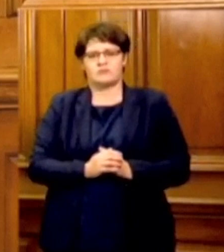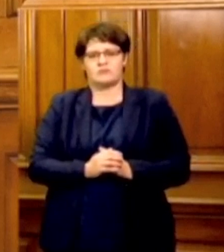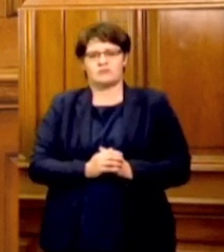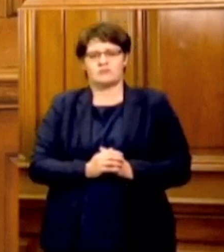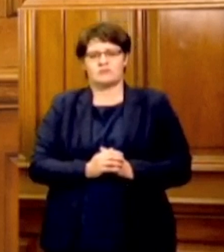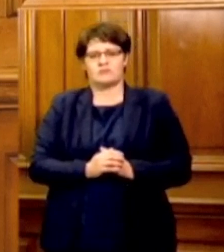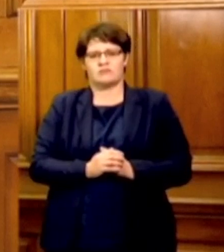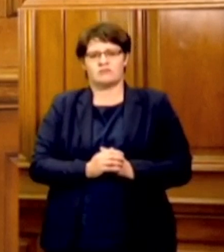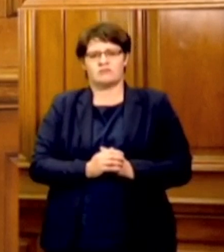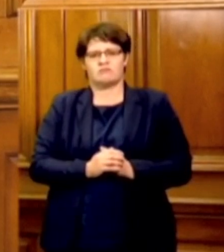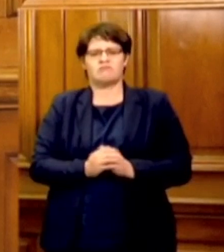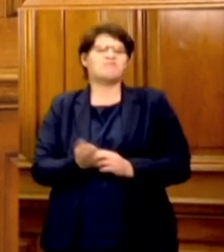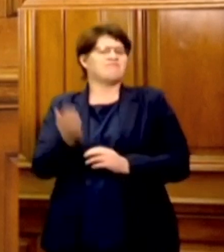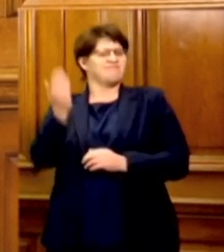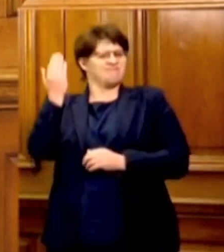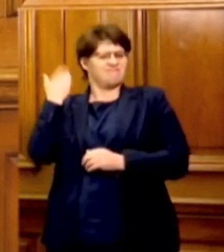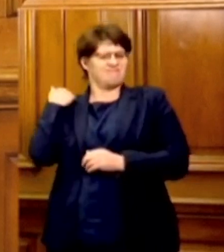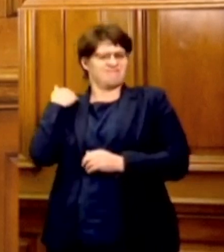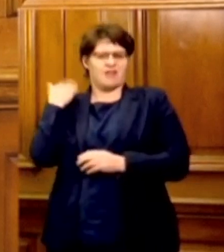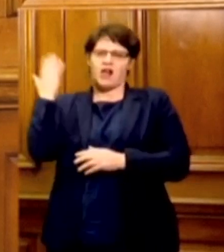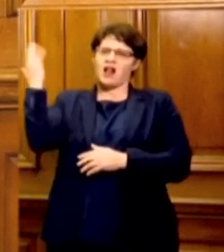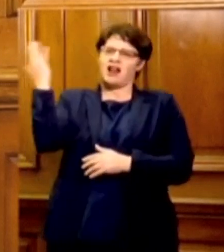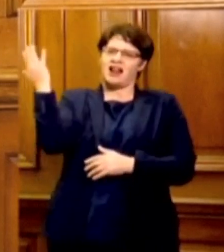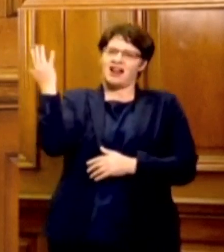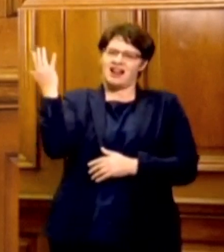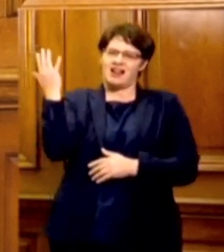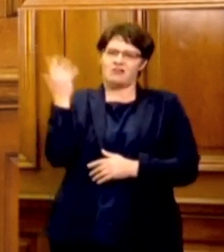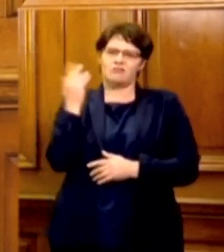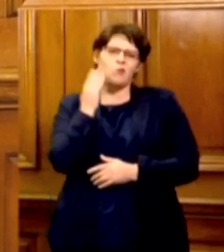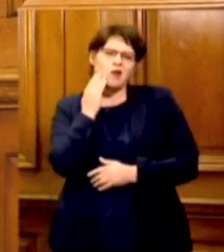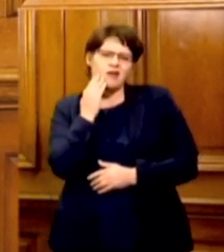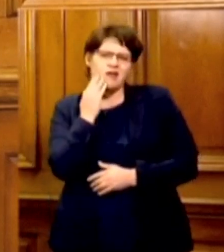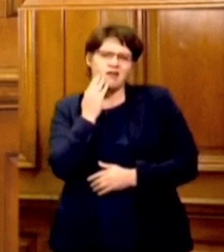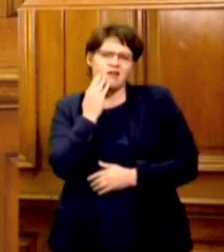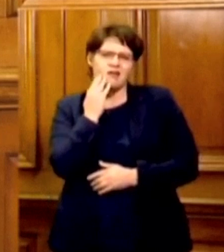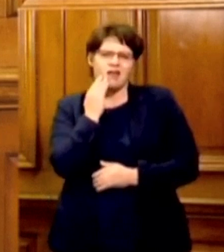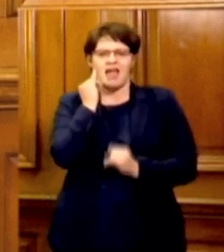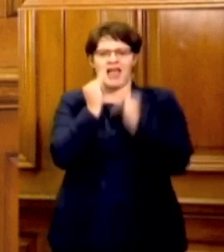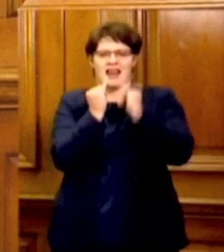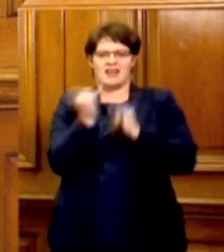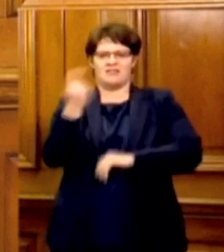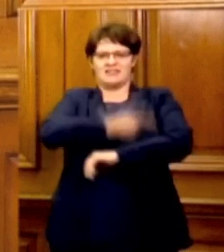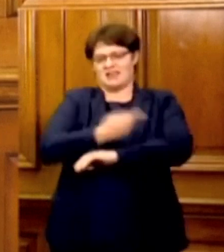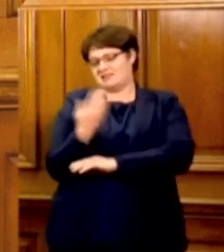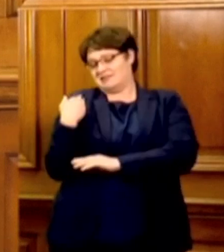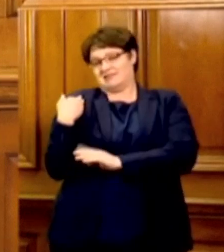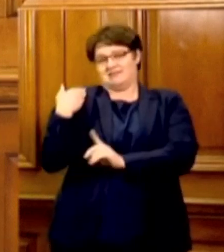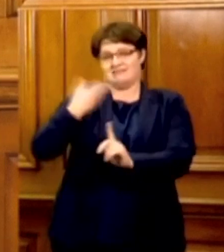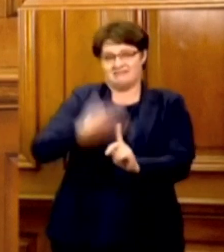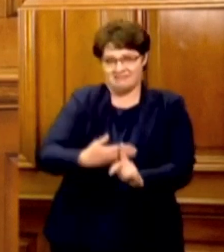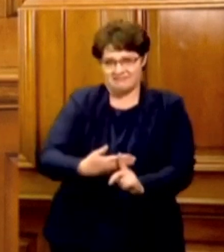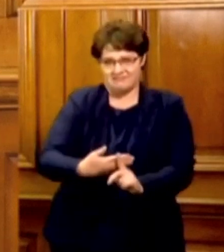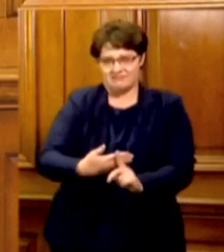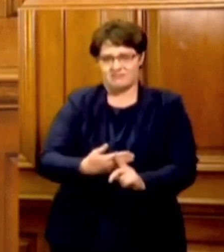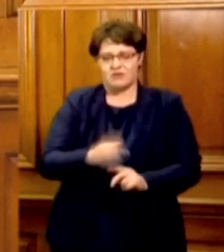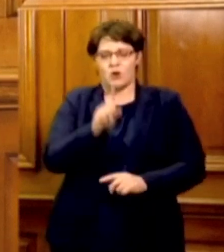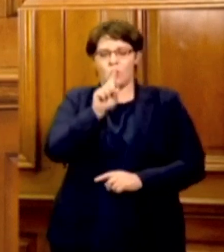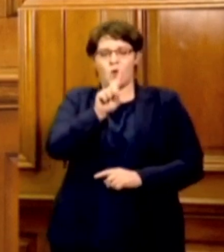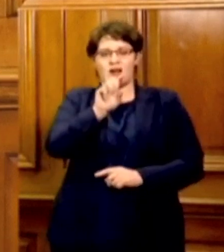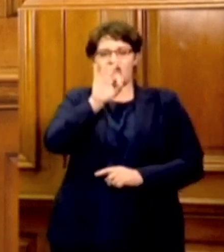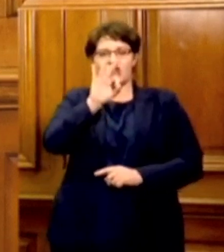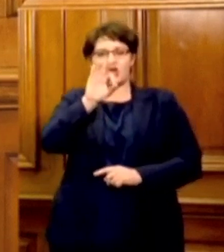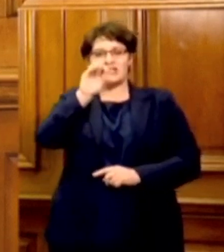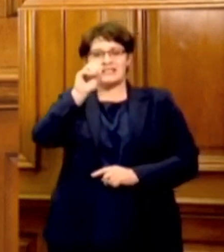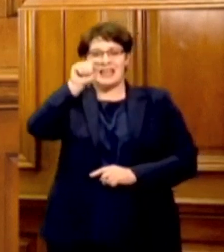Since I last addressed the nation 11 days ago, more than 130,000